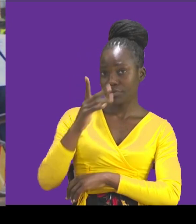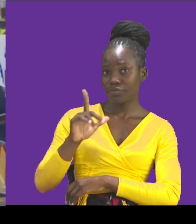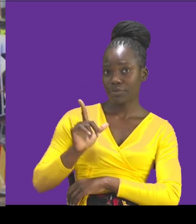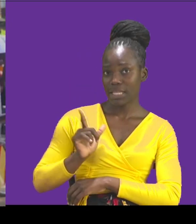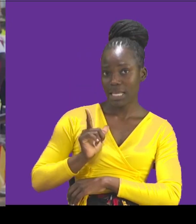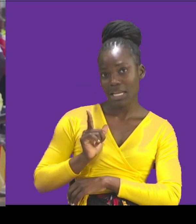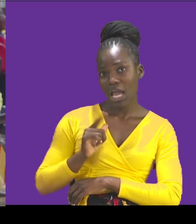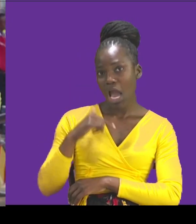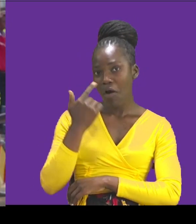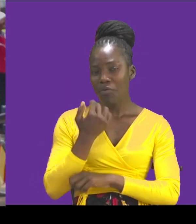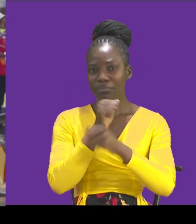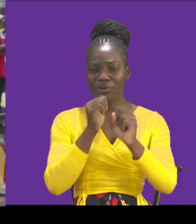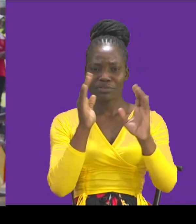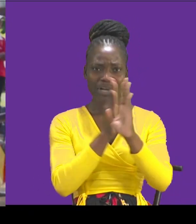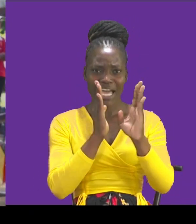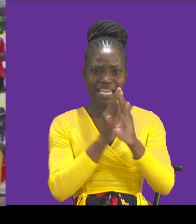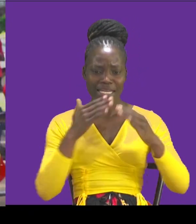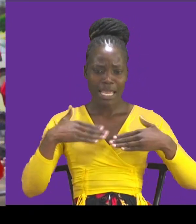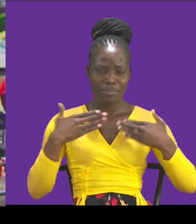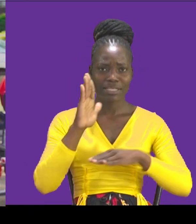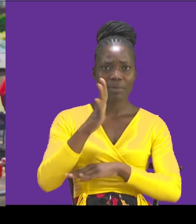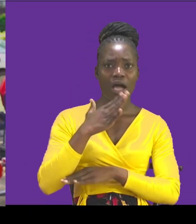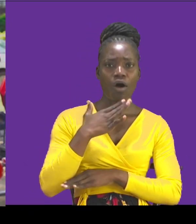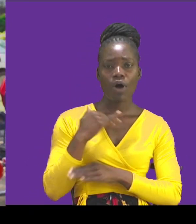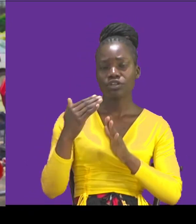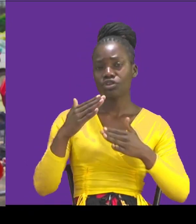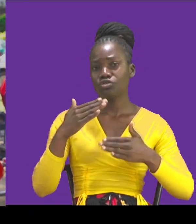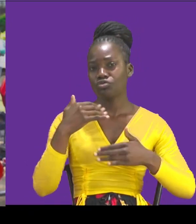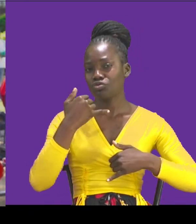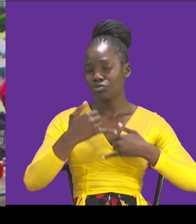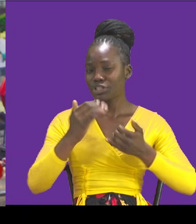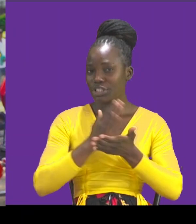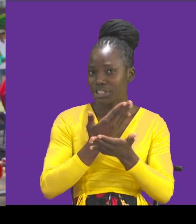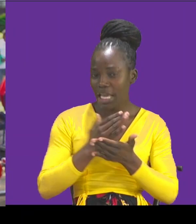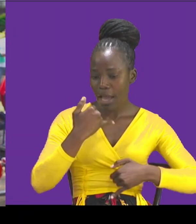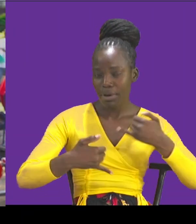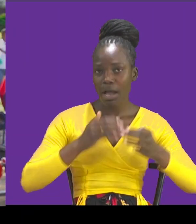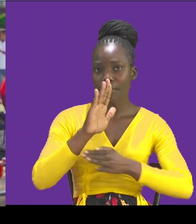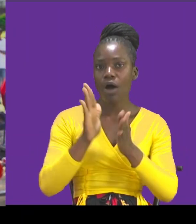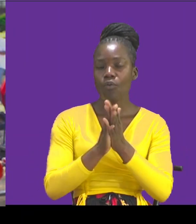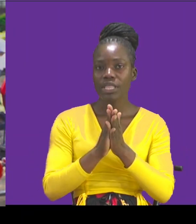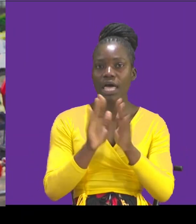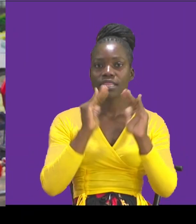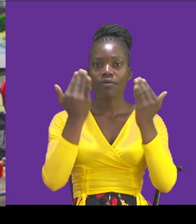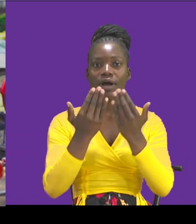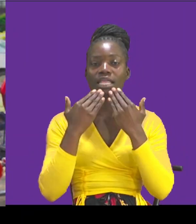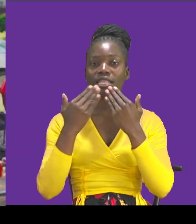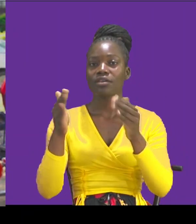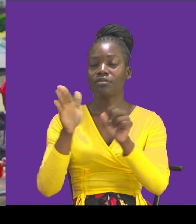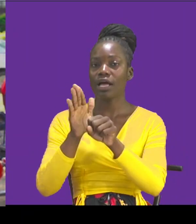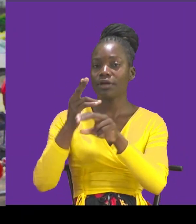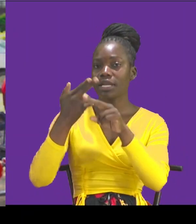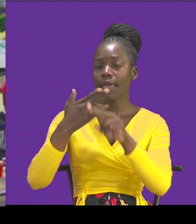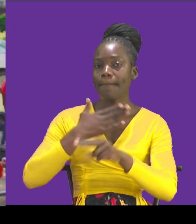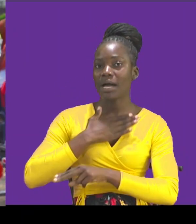her excitement being part of this day and she wants to share her joy with the whole world. Thank you so much. My name is Jemima Kutata.